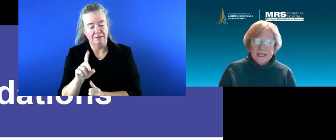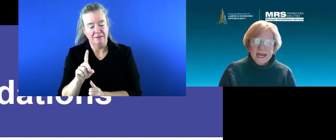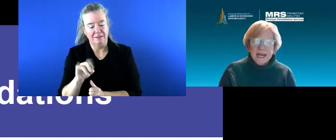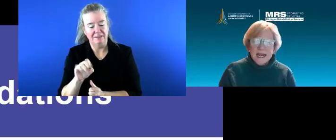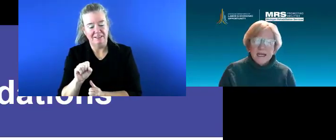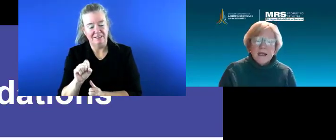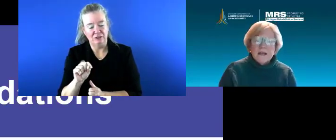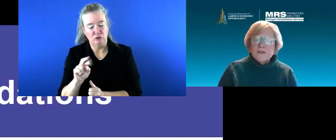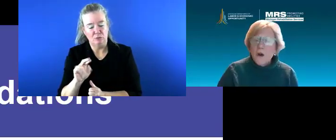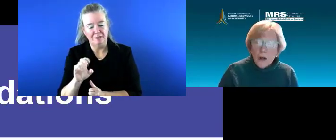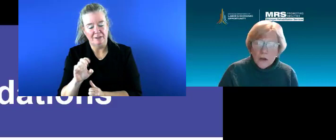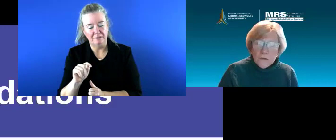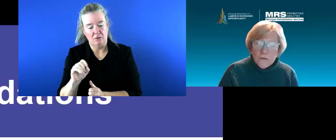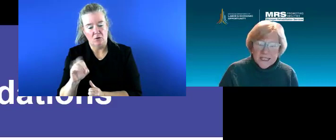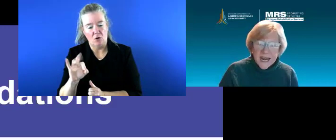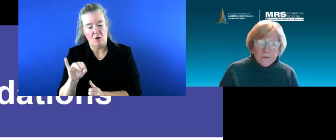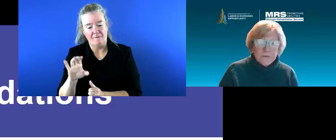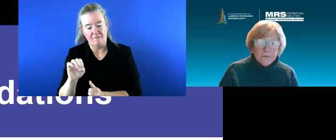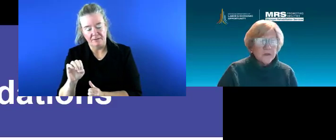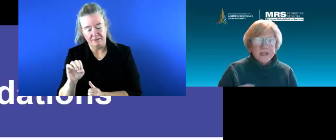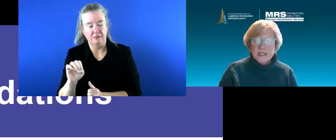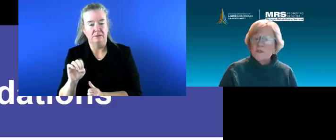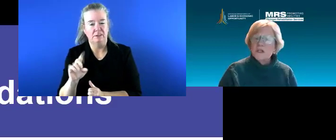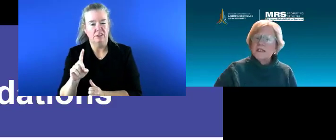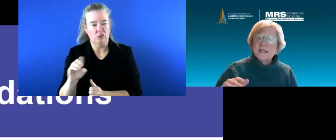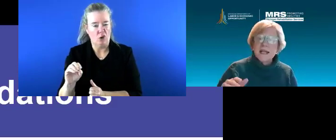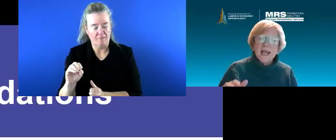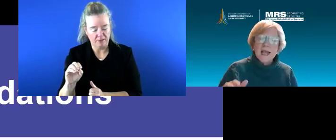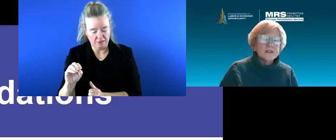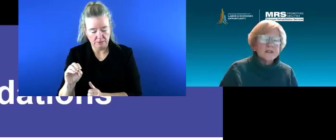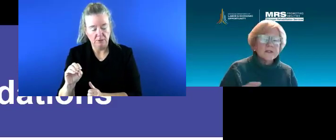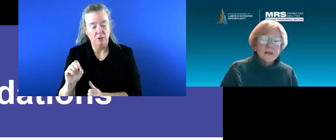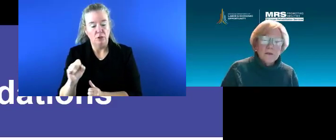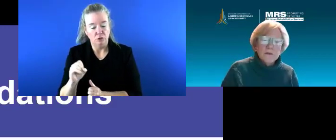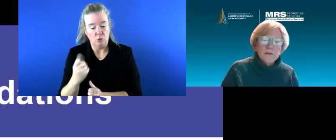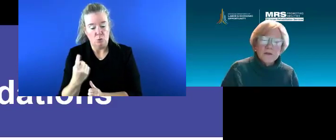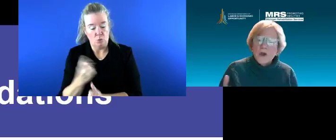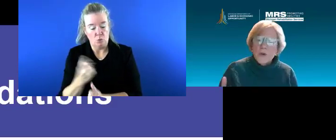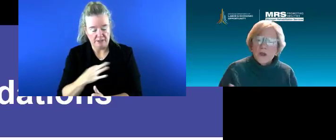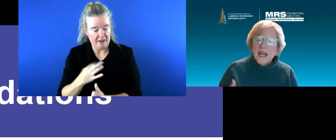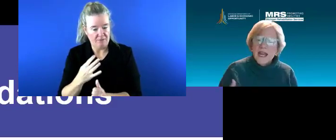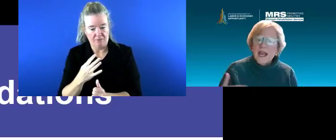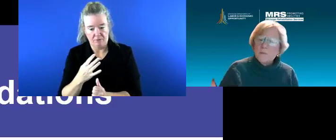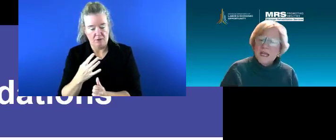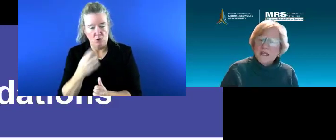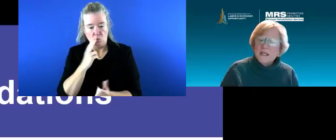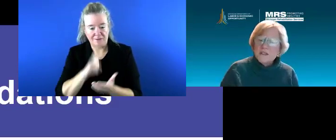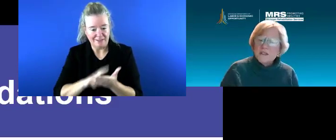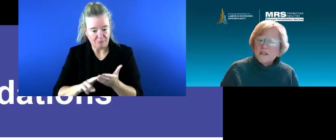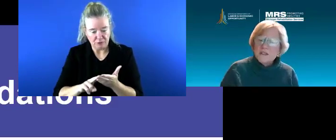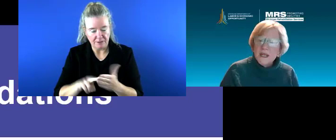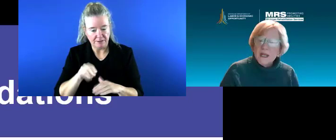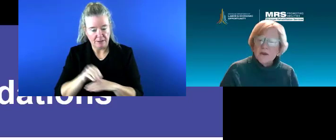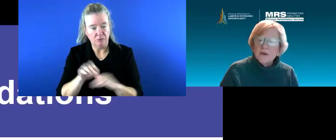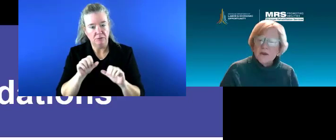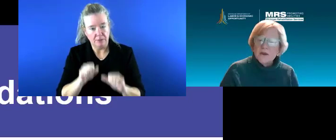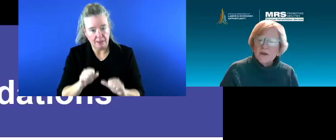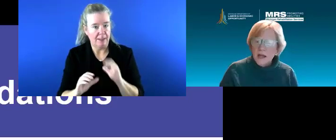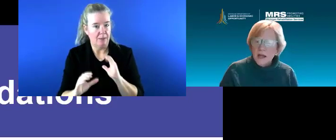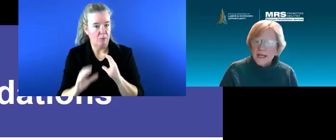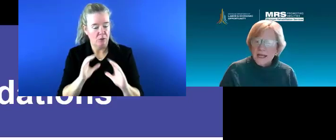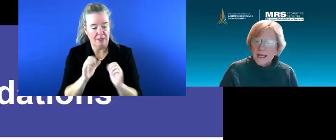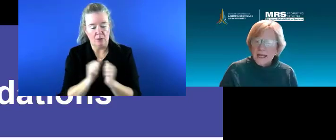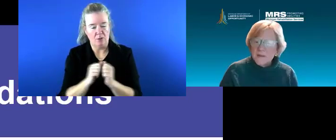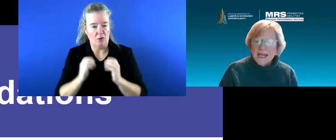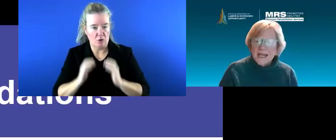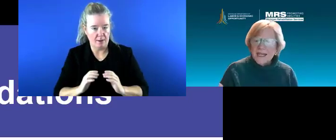across the state so that all of our staff, the receptionists, the counselors, and others will have a means to communicate with